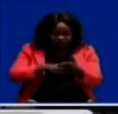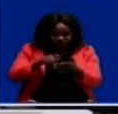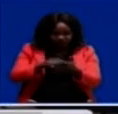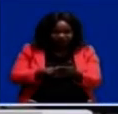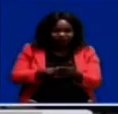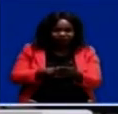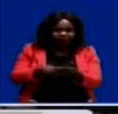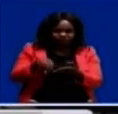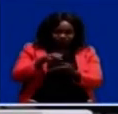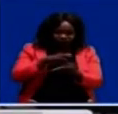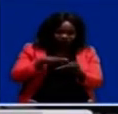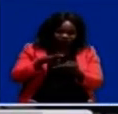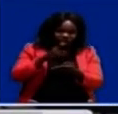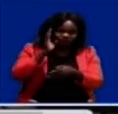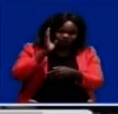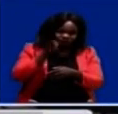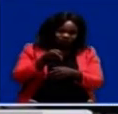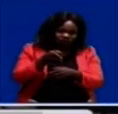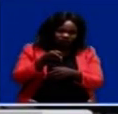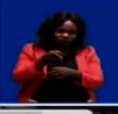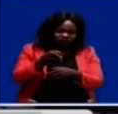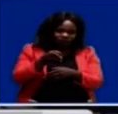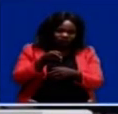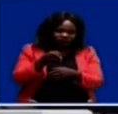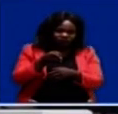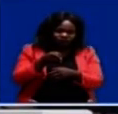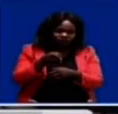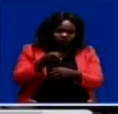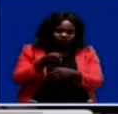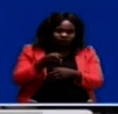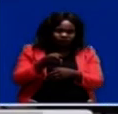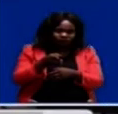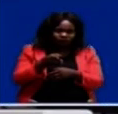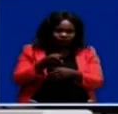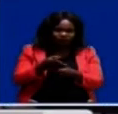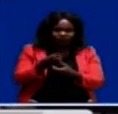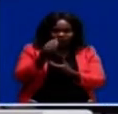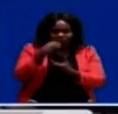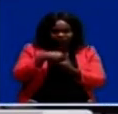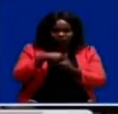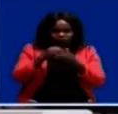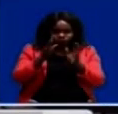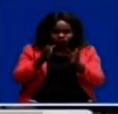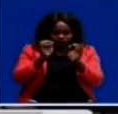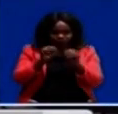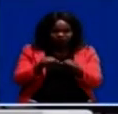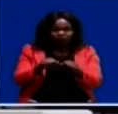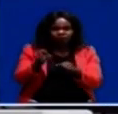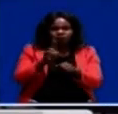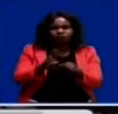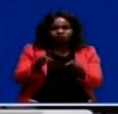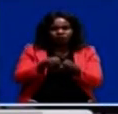consumers are able to consume. And we also